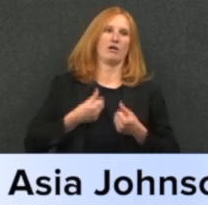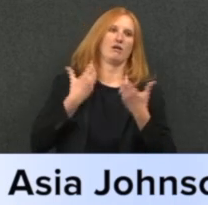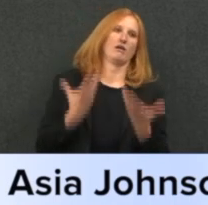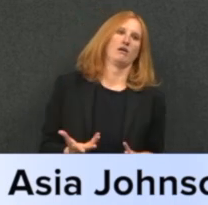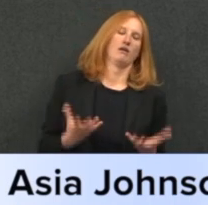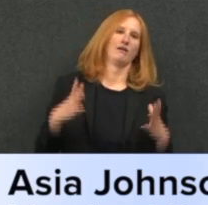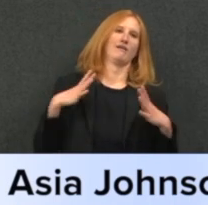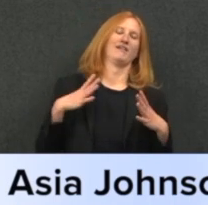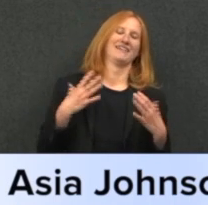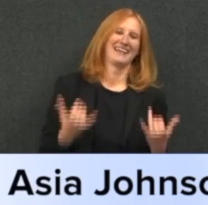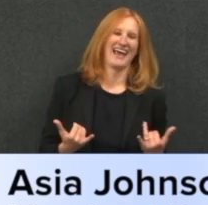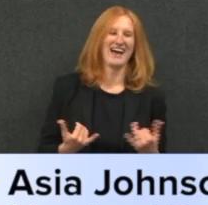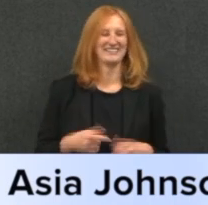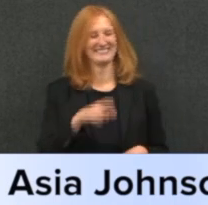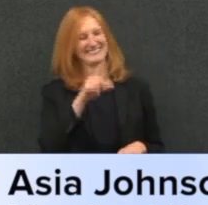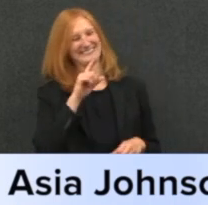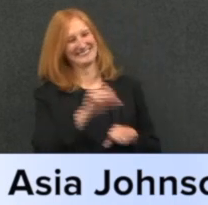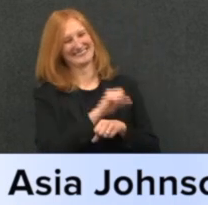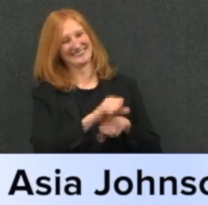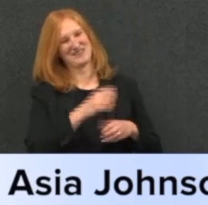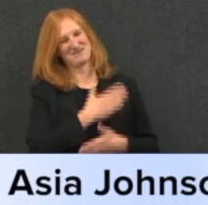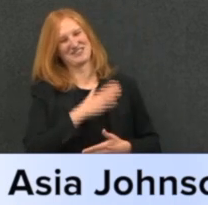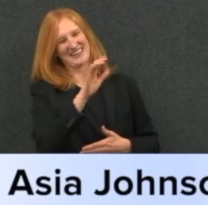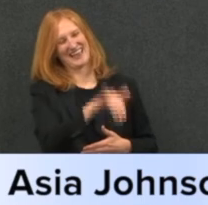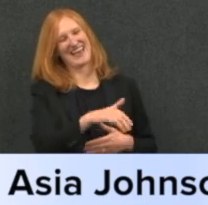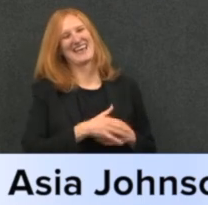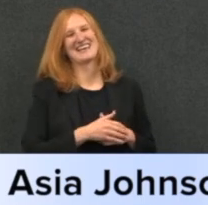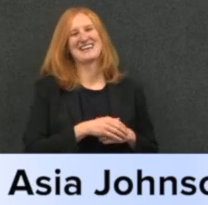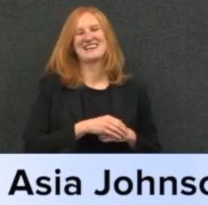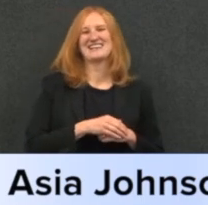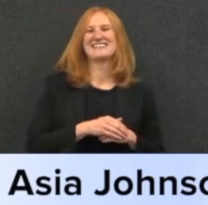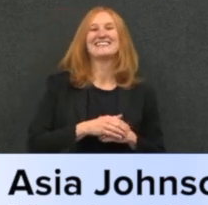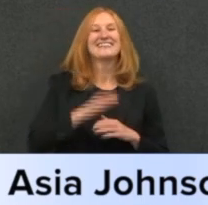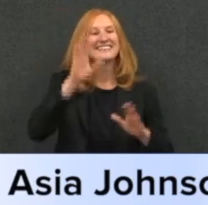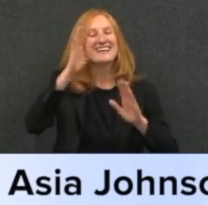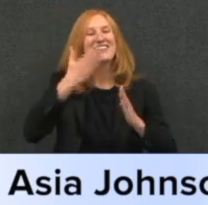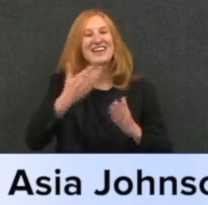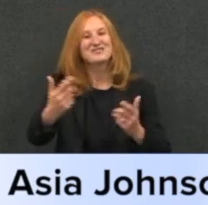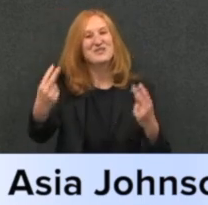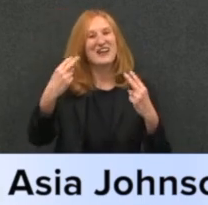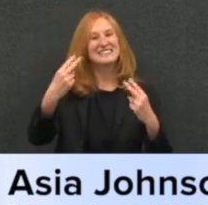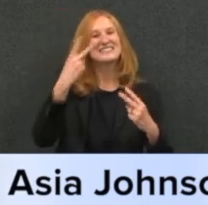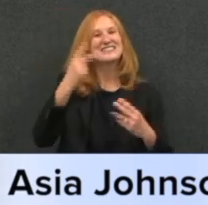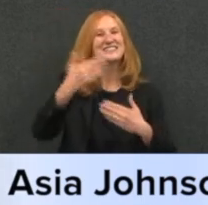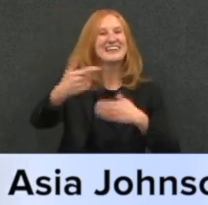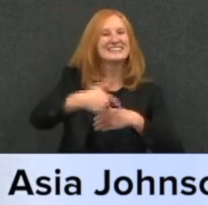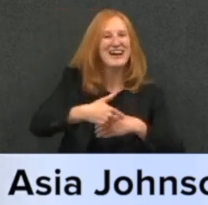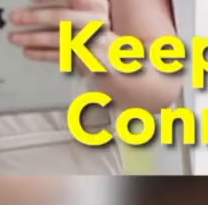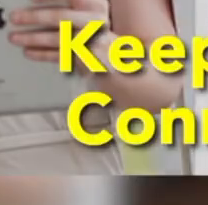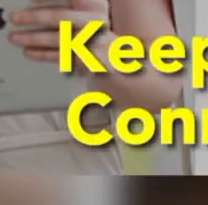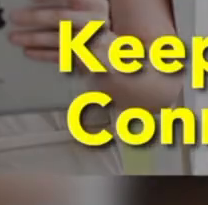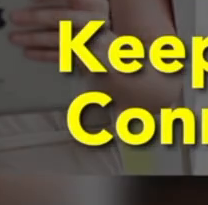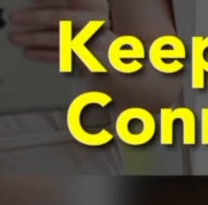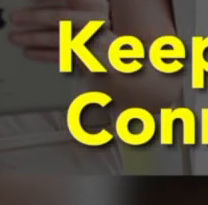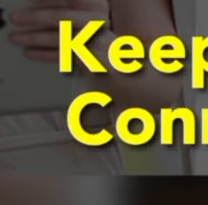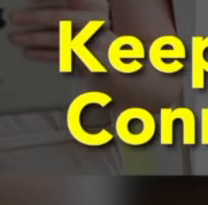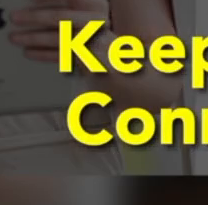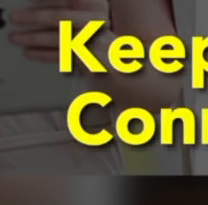there in that corner for a while. She has. She has. We appreciate her. Of course. Well, guys, thanks for watching and we'll see you next time. Thank you.